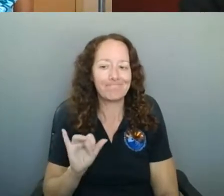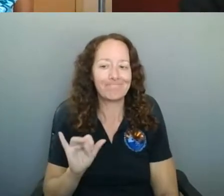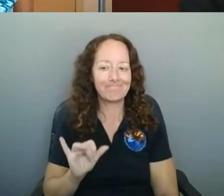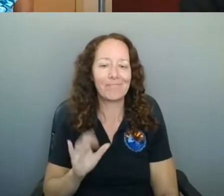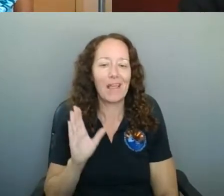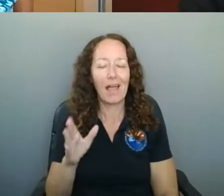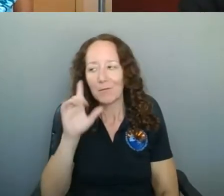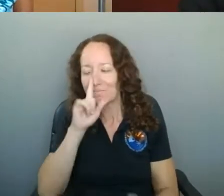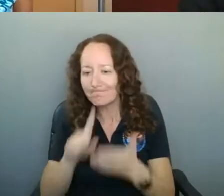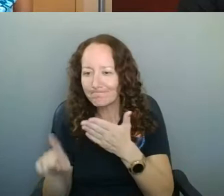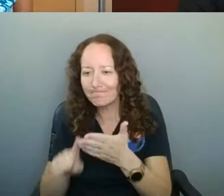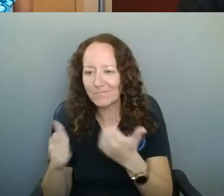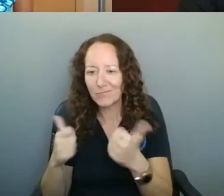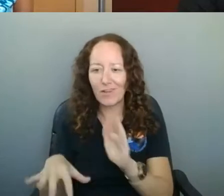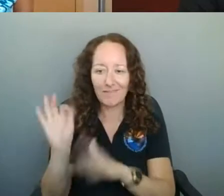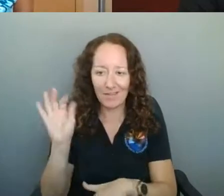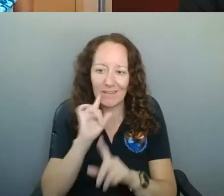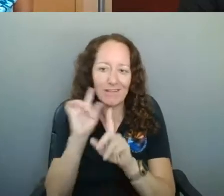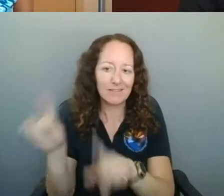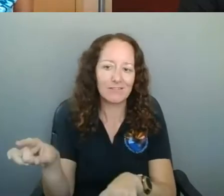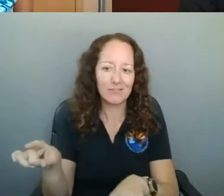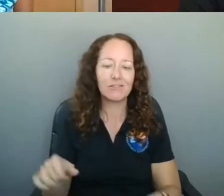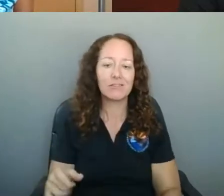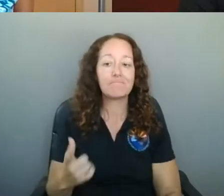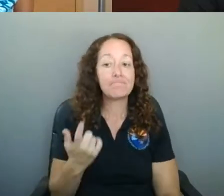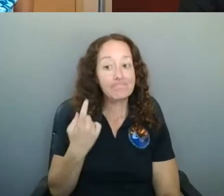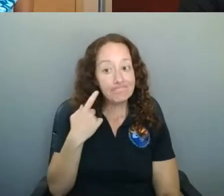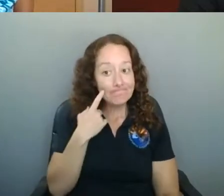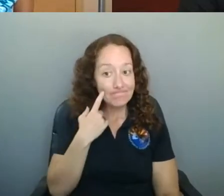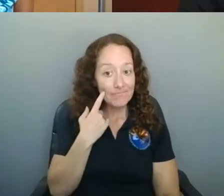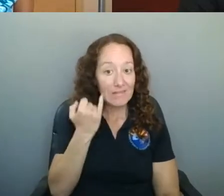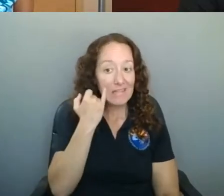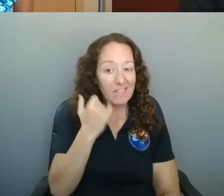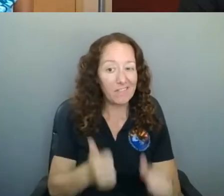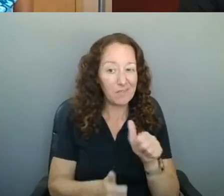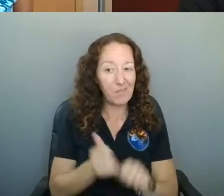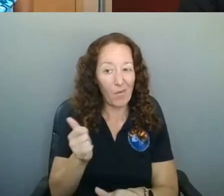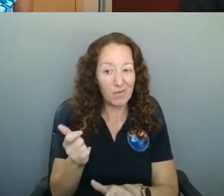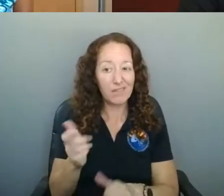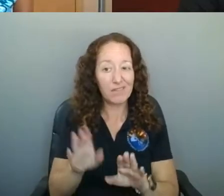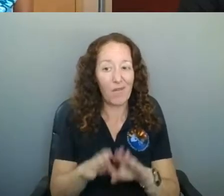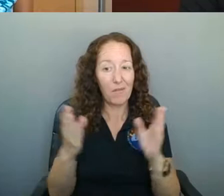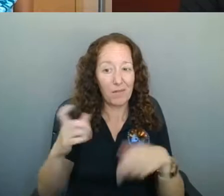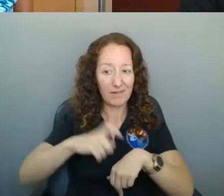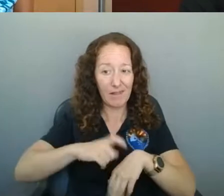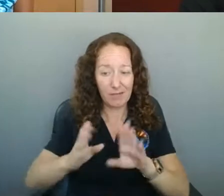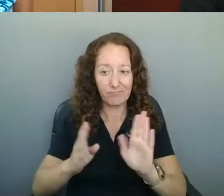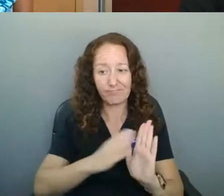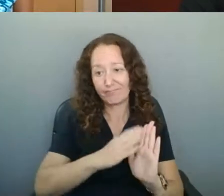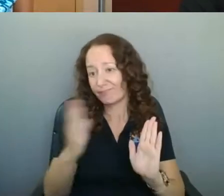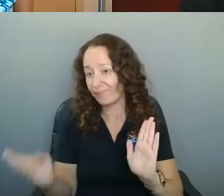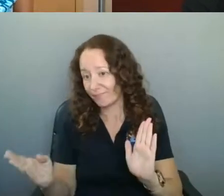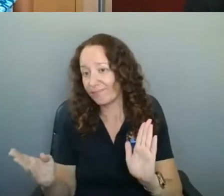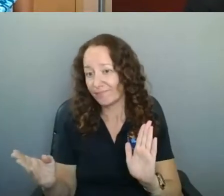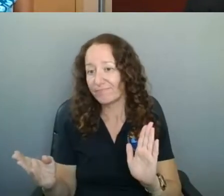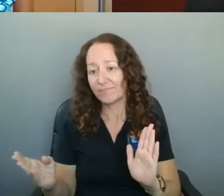try to find out. And I think that, you know, as long as during the majority of your hours that you're serving food, there's a lot of restaurants that make